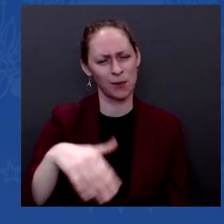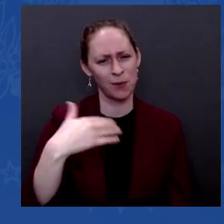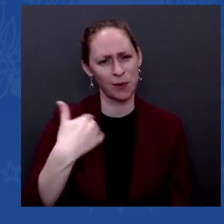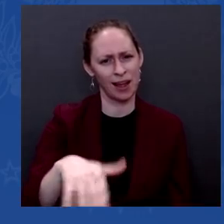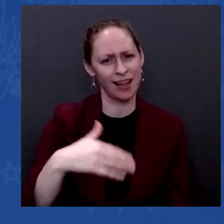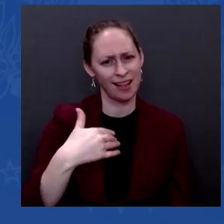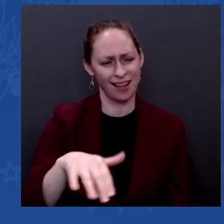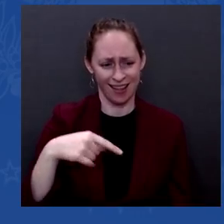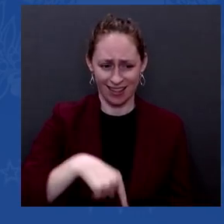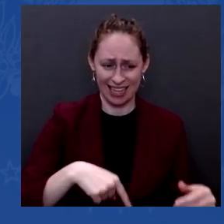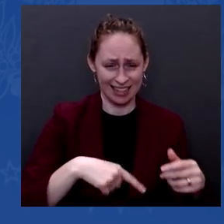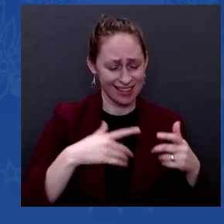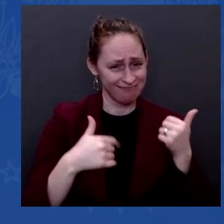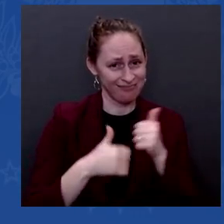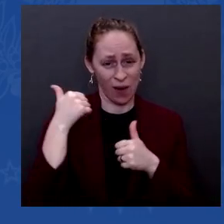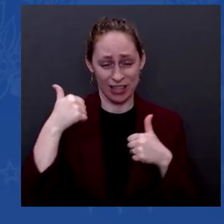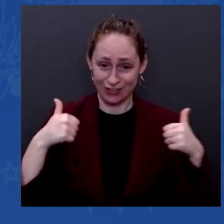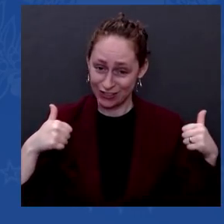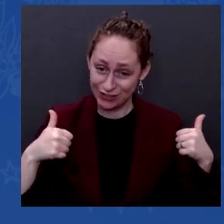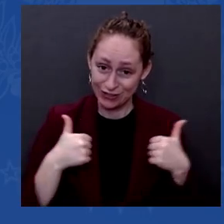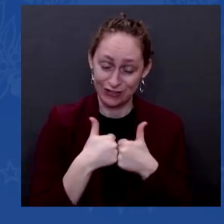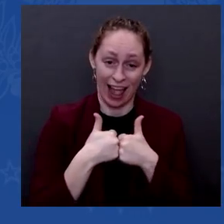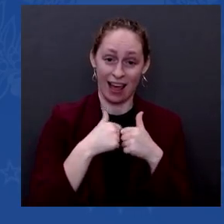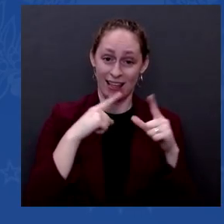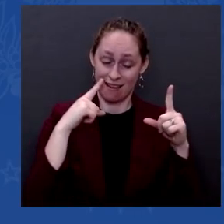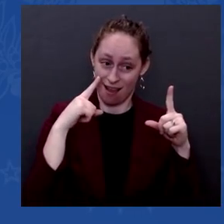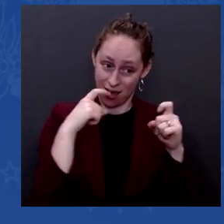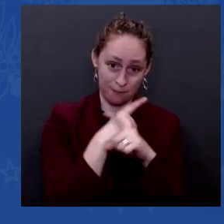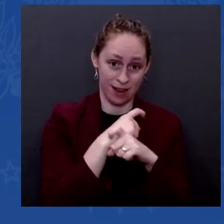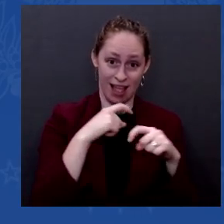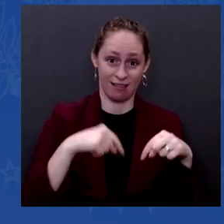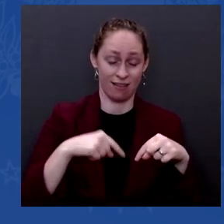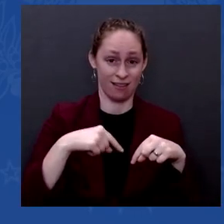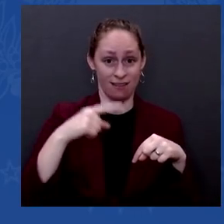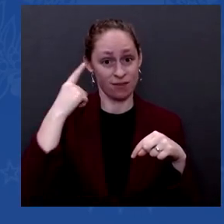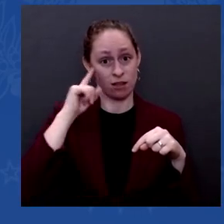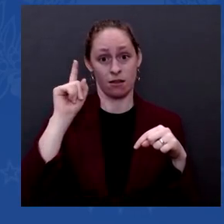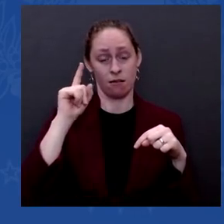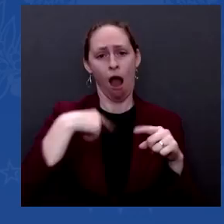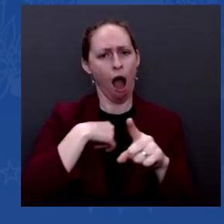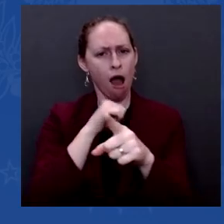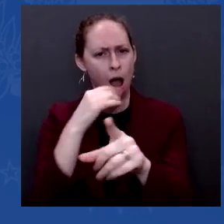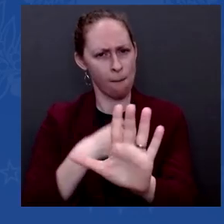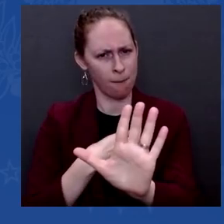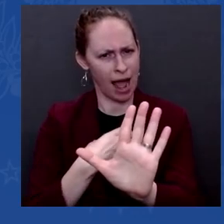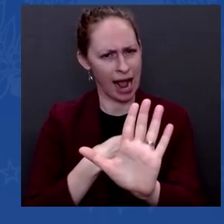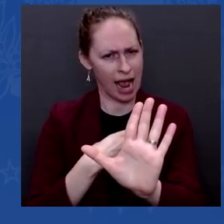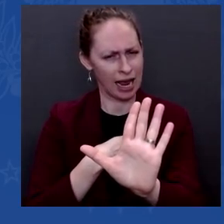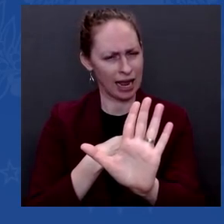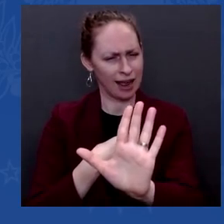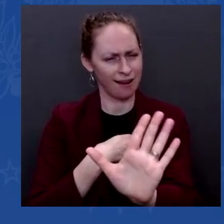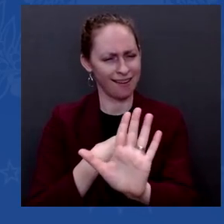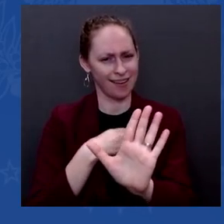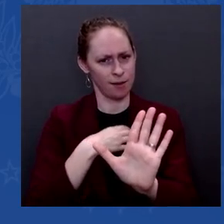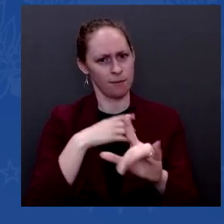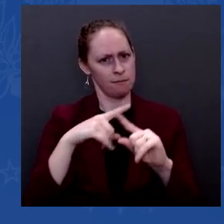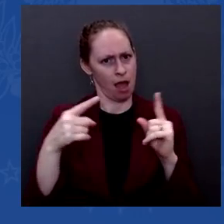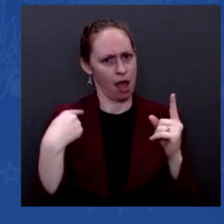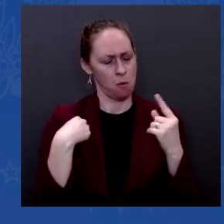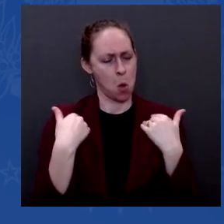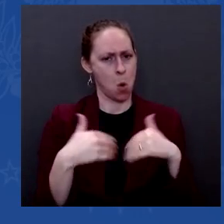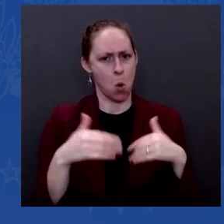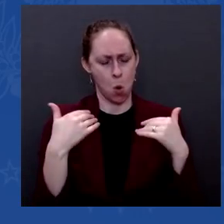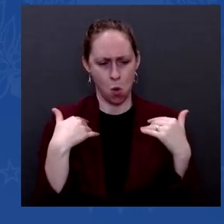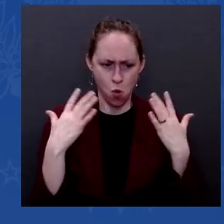I'm not complaining. I knew that running in. And the fact of the matter is, we got an awful lot done. An awful lot done.